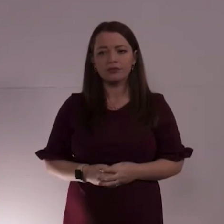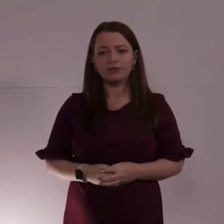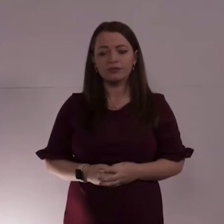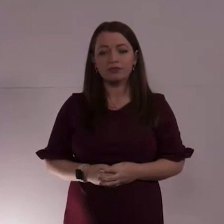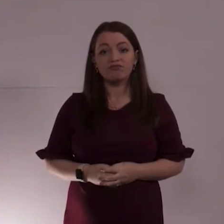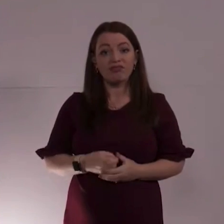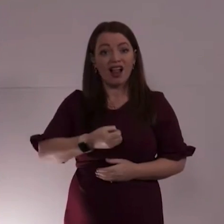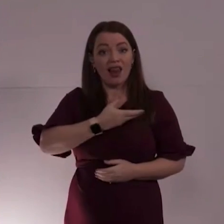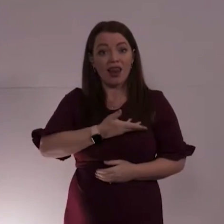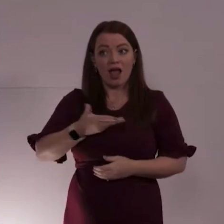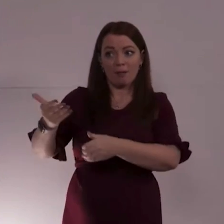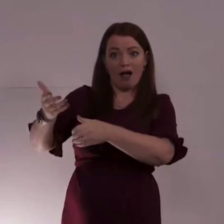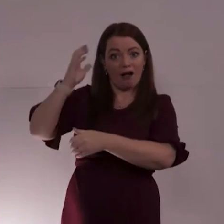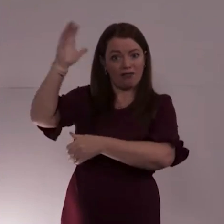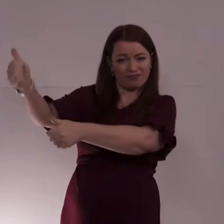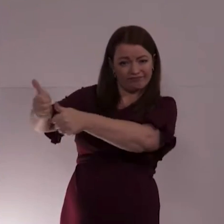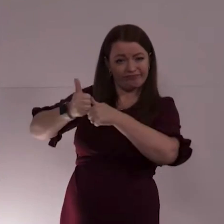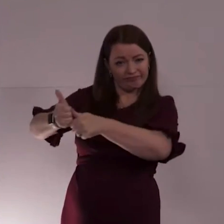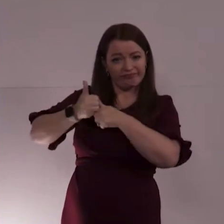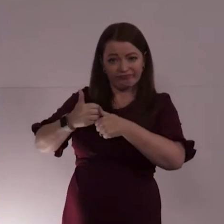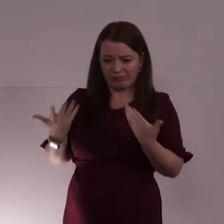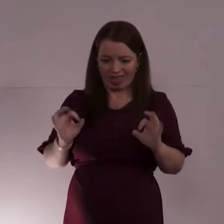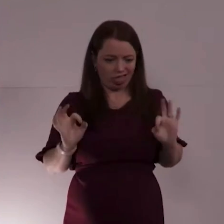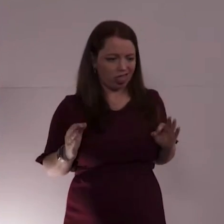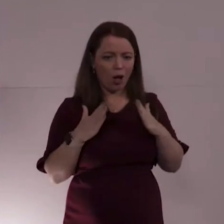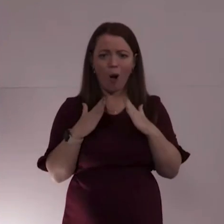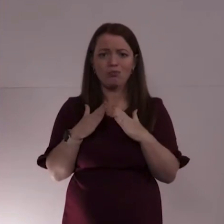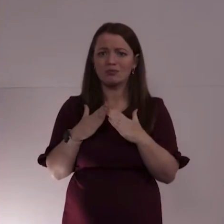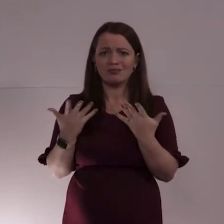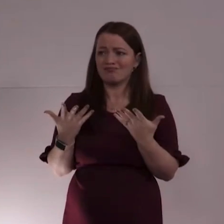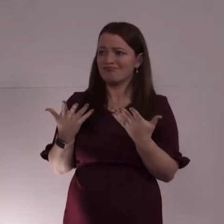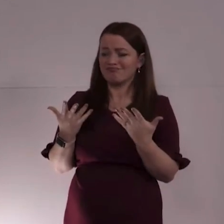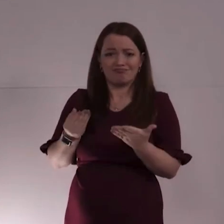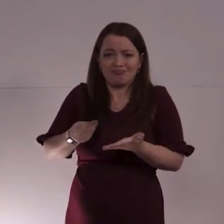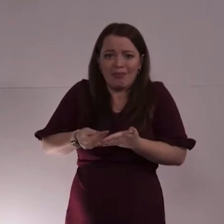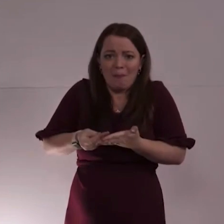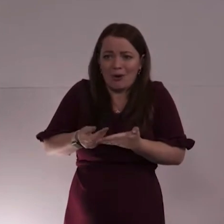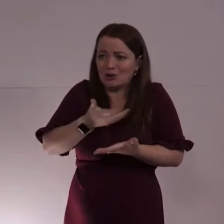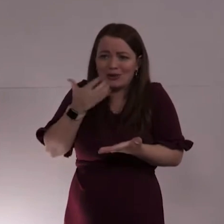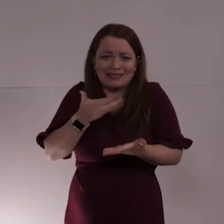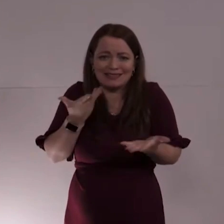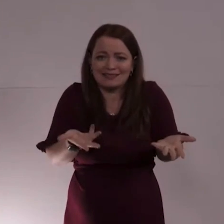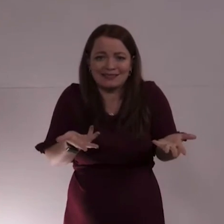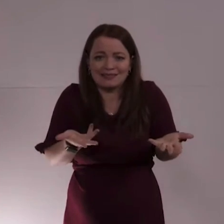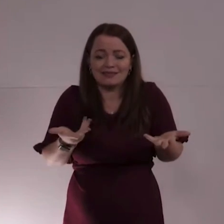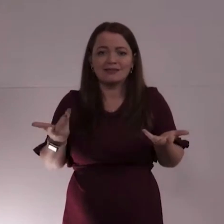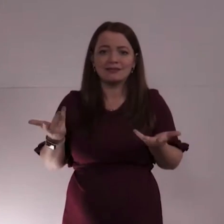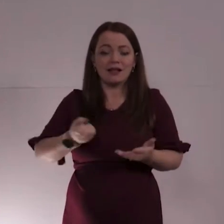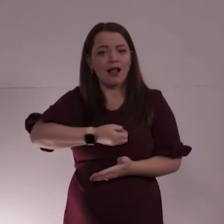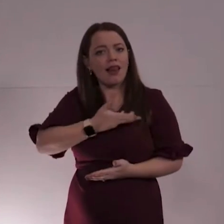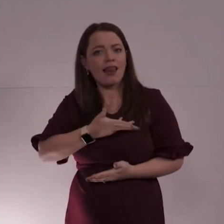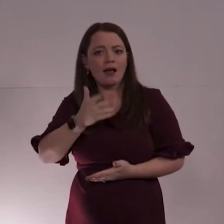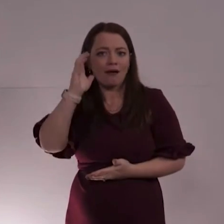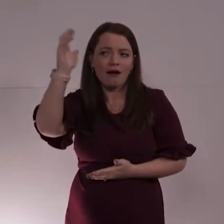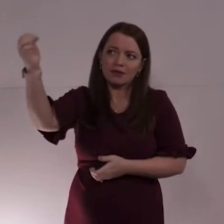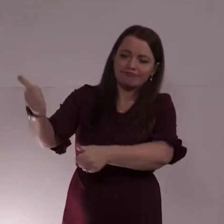A Labour government was on my side when I didn't have a home let alone enough money to heat it. And a Labour government